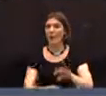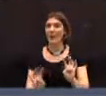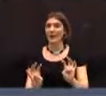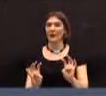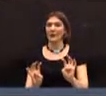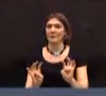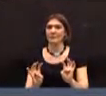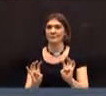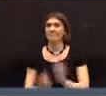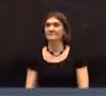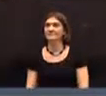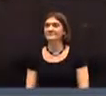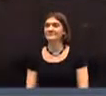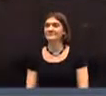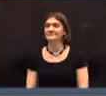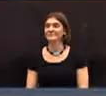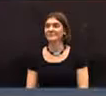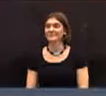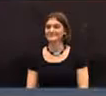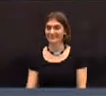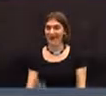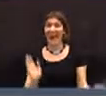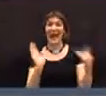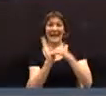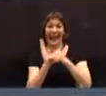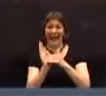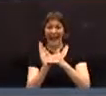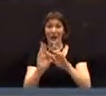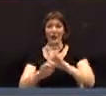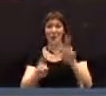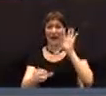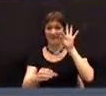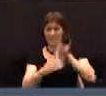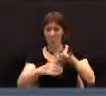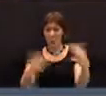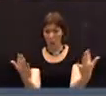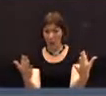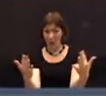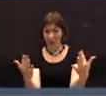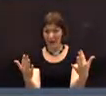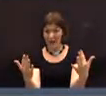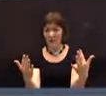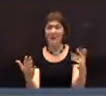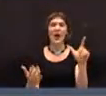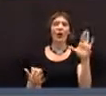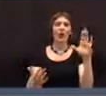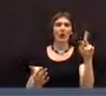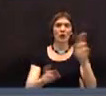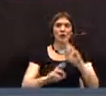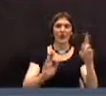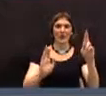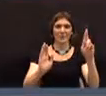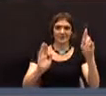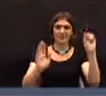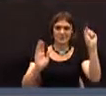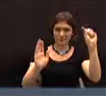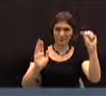The question, again, while we're preparing the roll call, while, uh, the clerk is preparing,